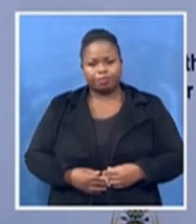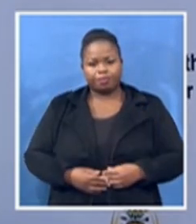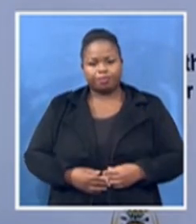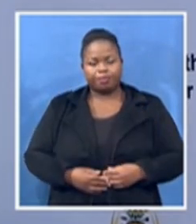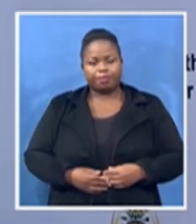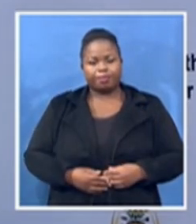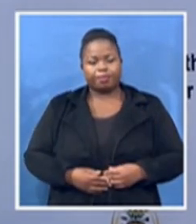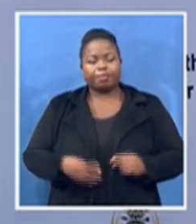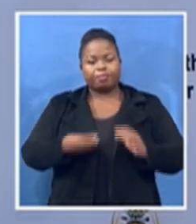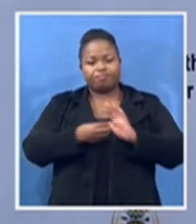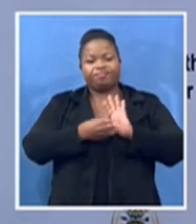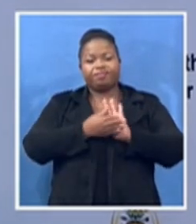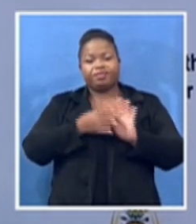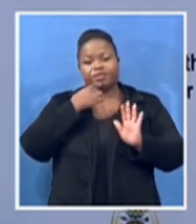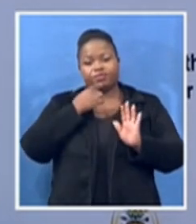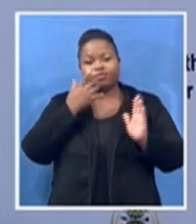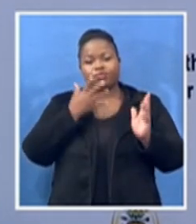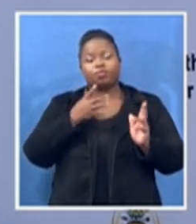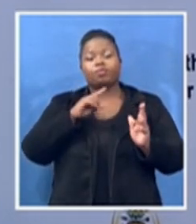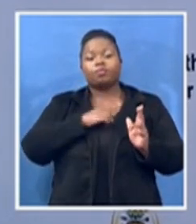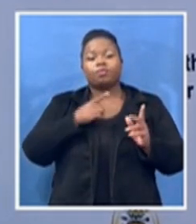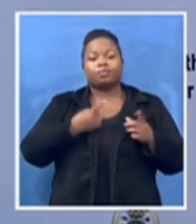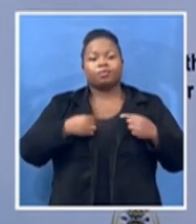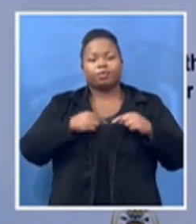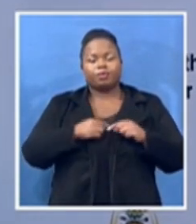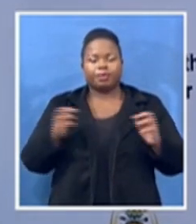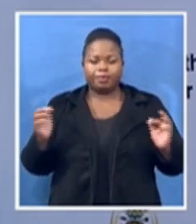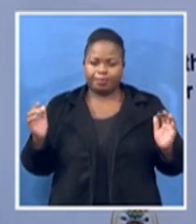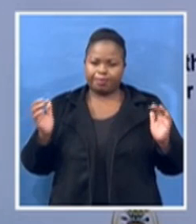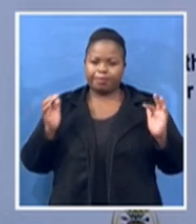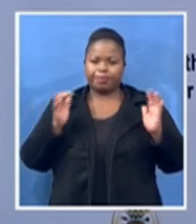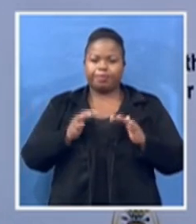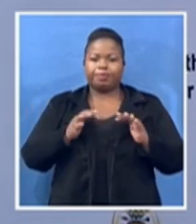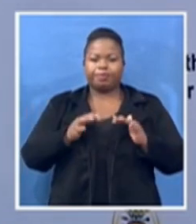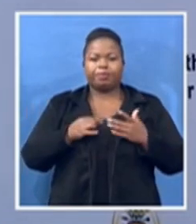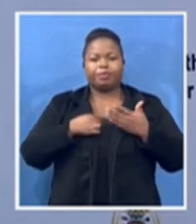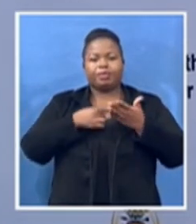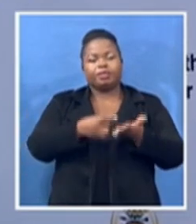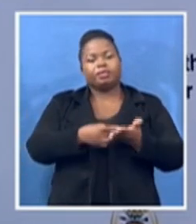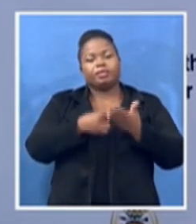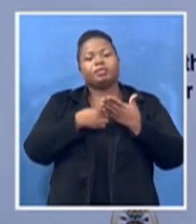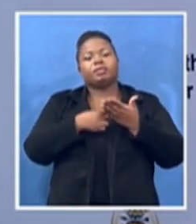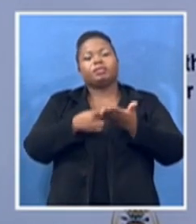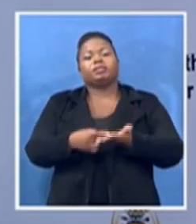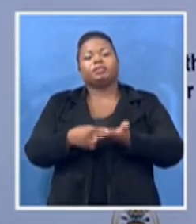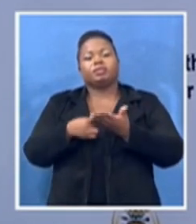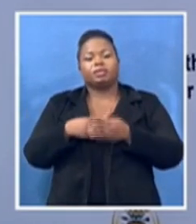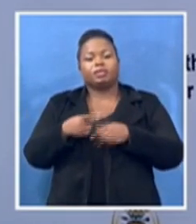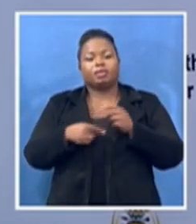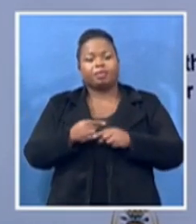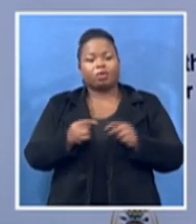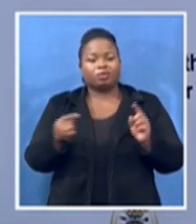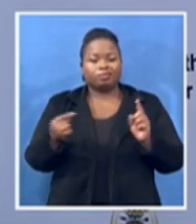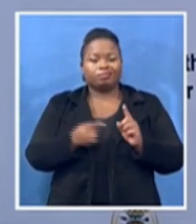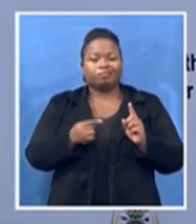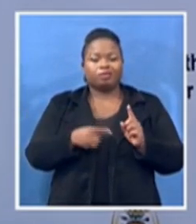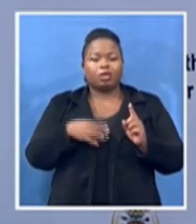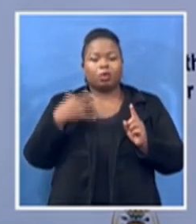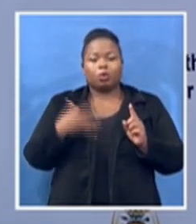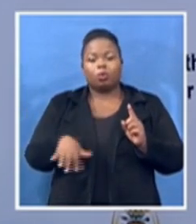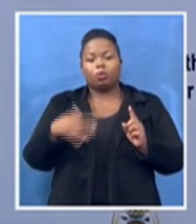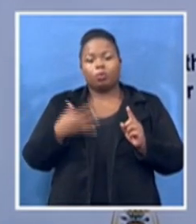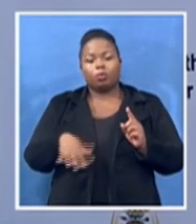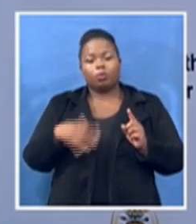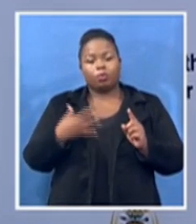conversing about this, eh, eh, colossus, eh, at the time